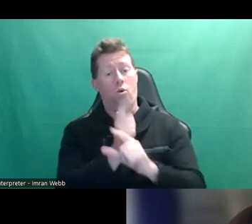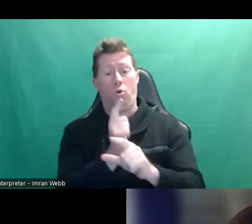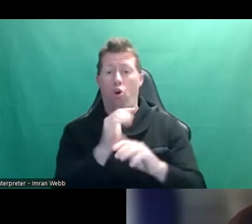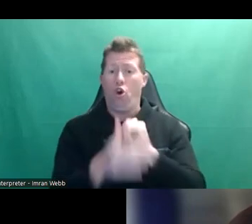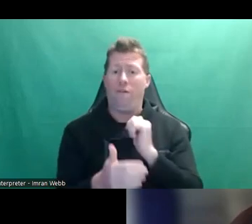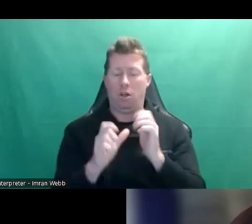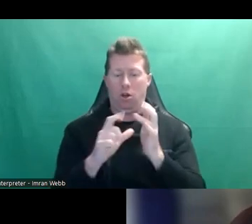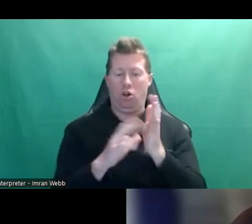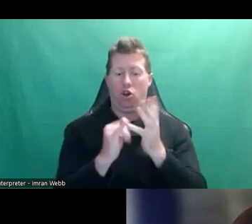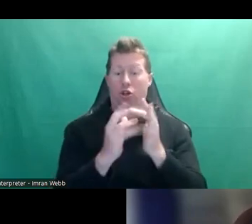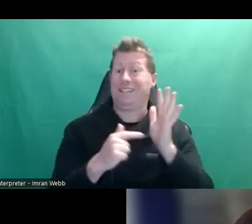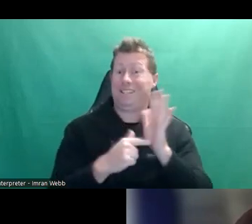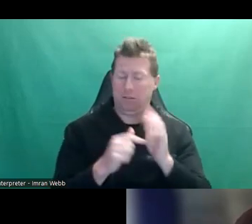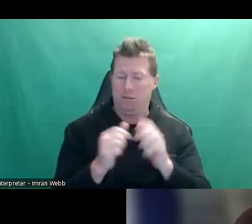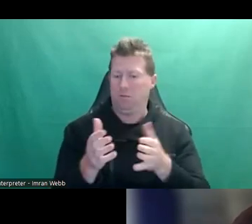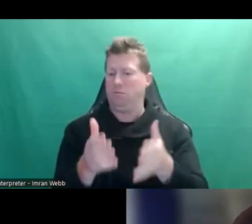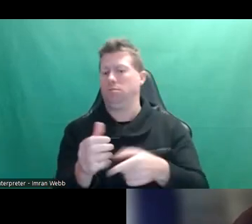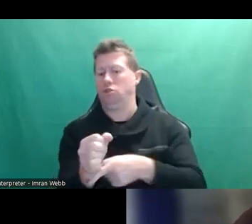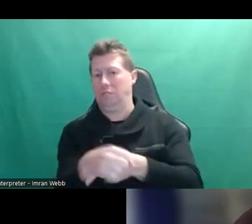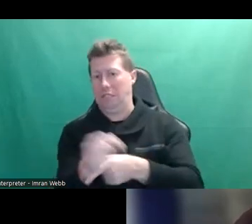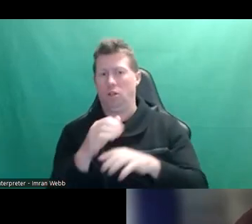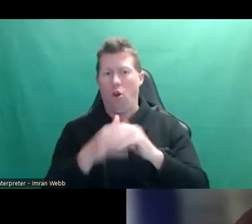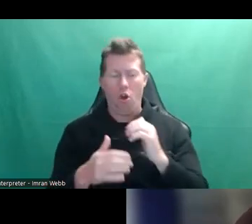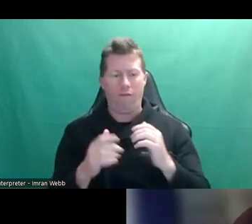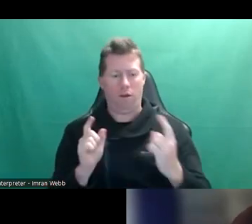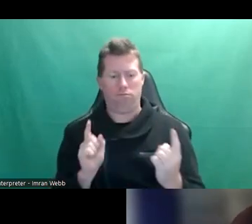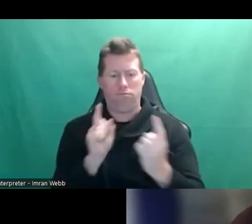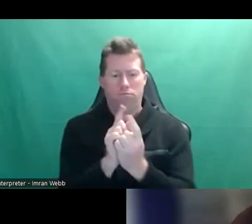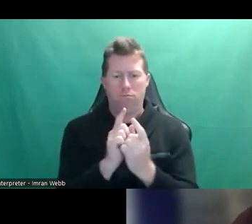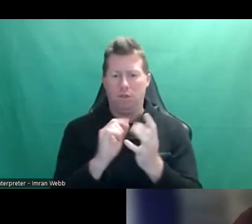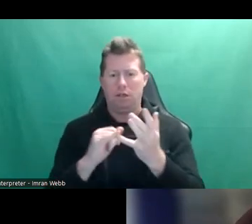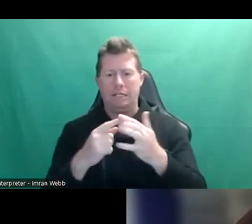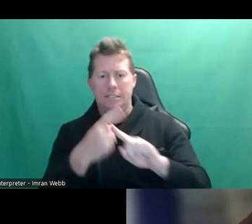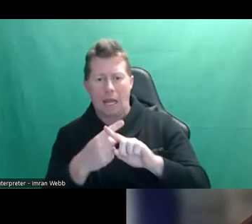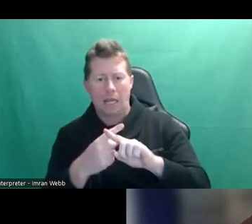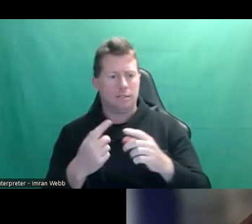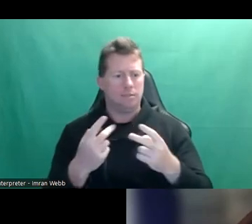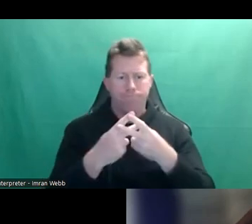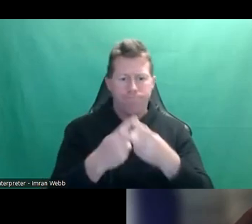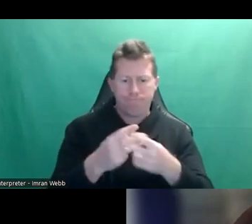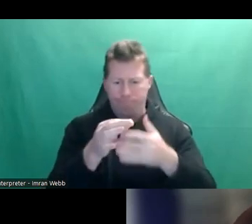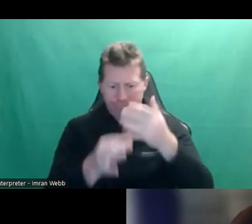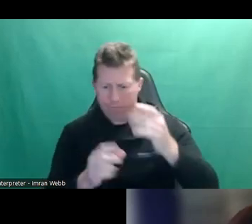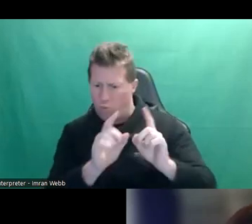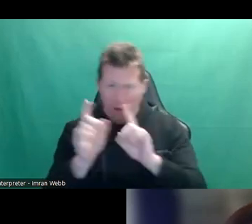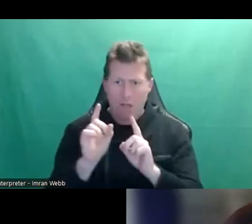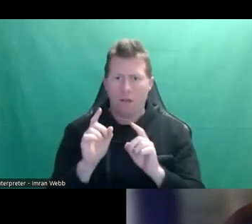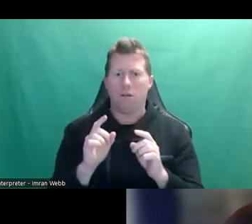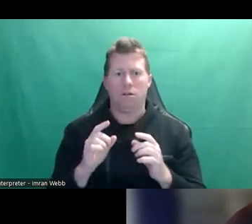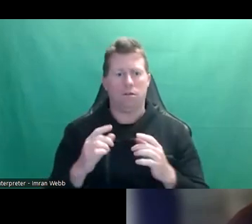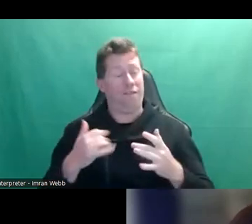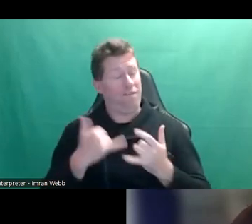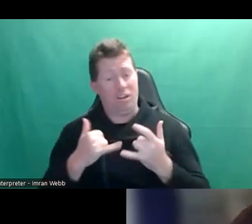consent around bodily contact, around sexual interactions, or all those kinds of more sensitive and very